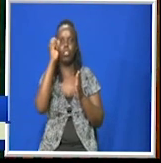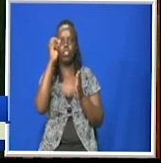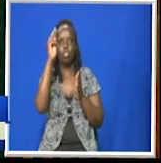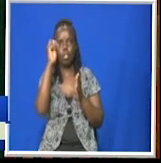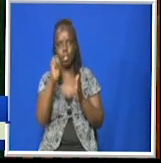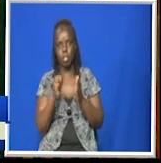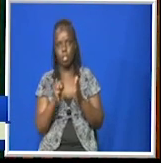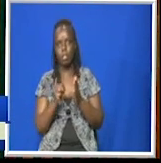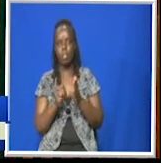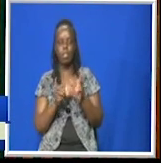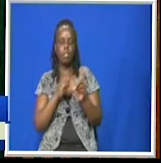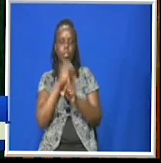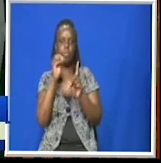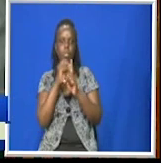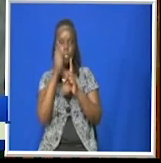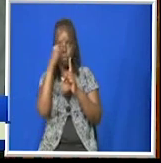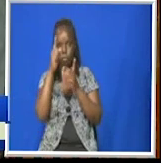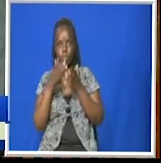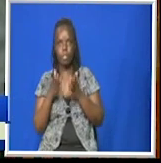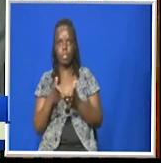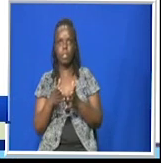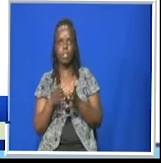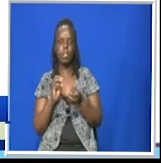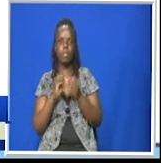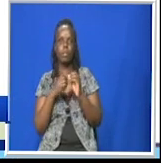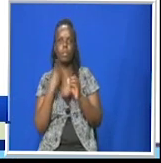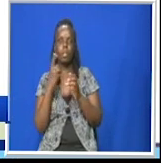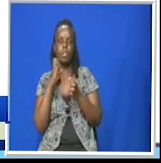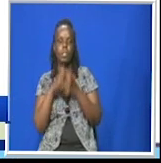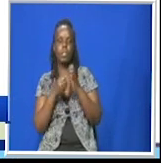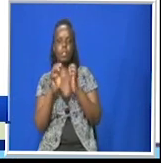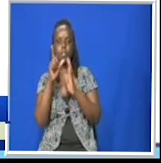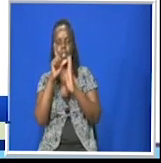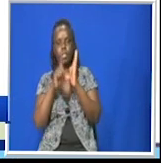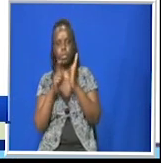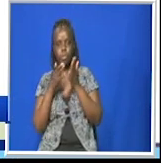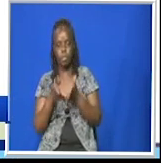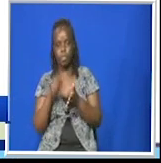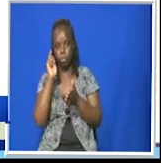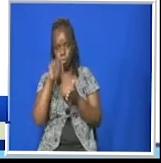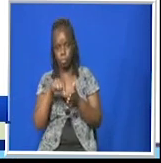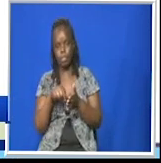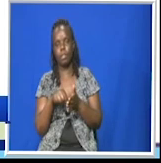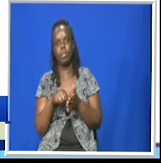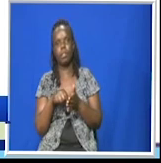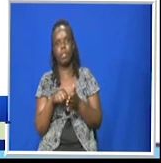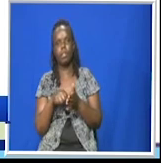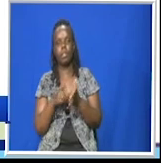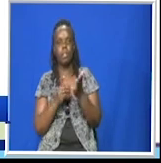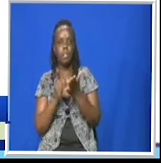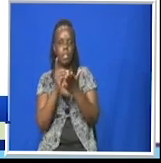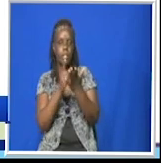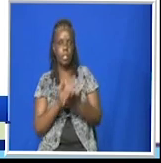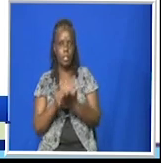Our objectives of today are stated by the end of the lesson you should be able to discuss